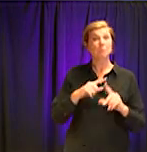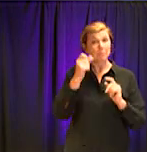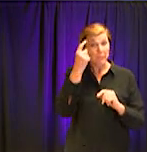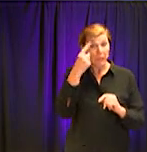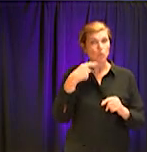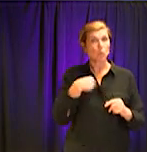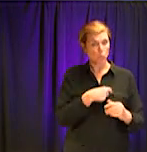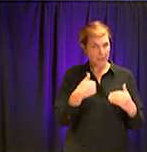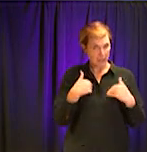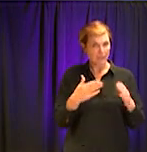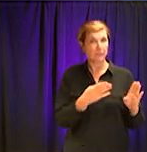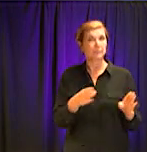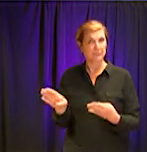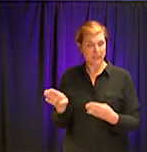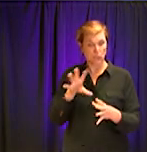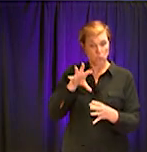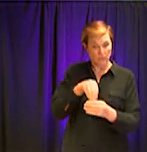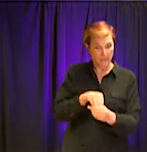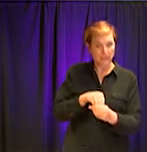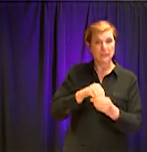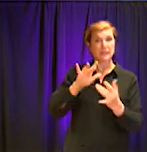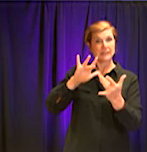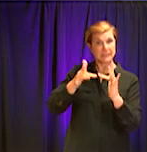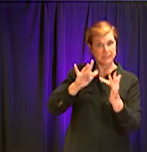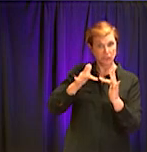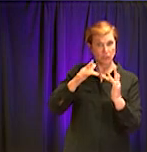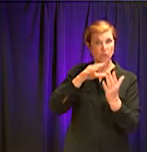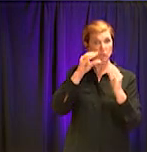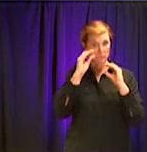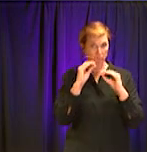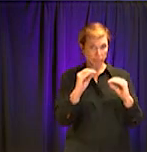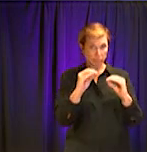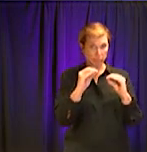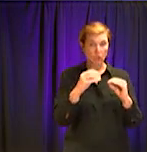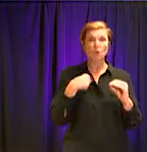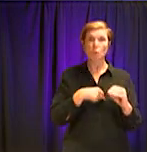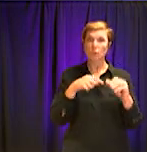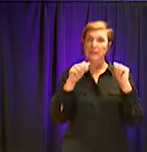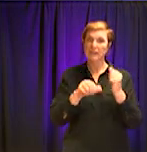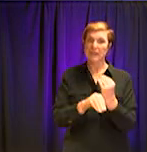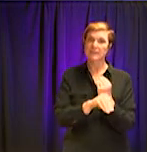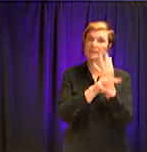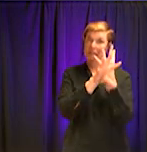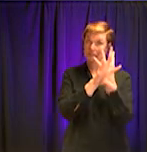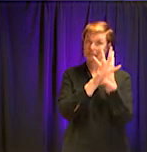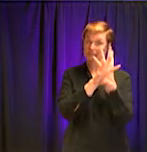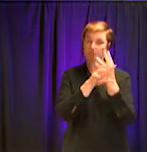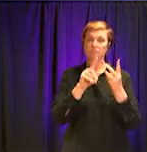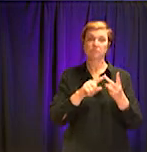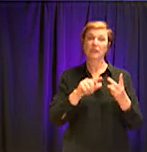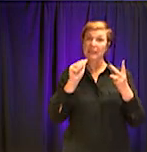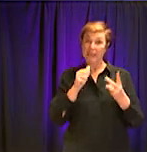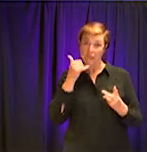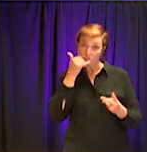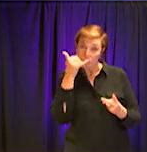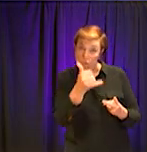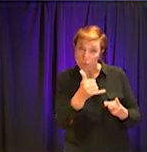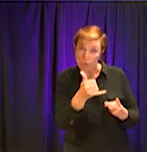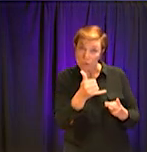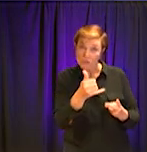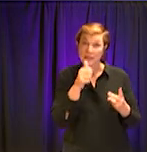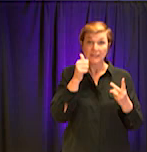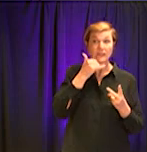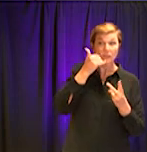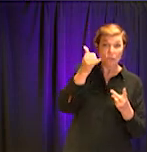through our virtual learning, digital learning days, the ability to teleconference, to have telephone calls with parents and